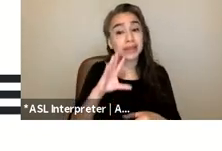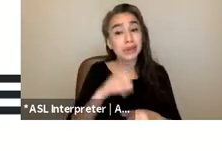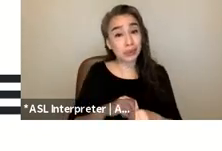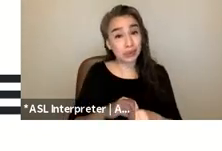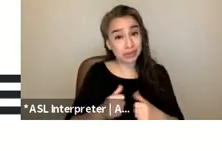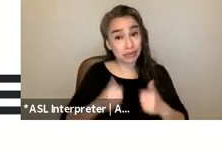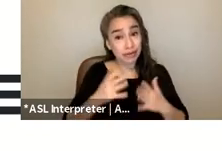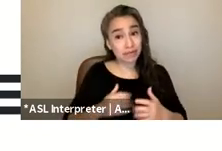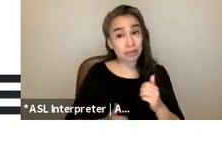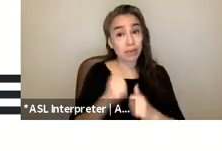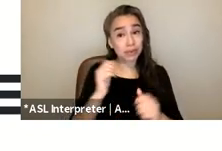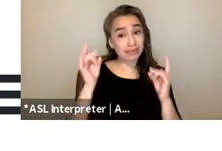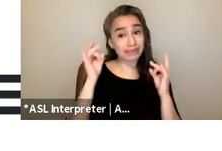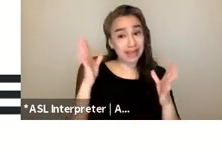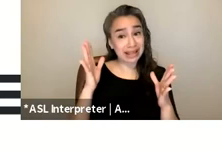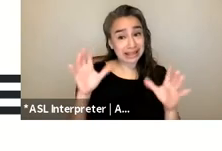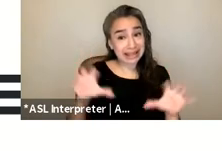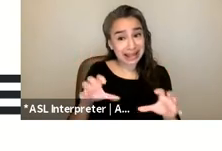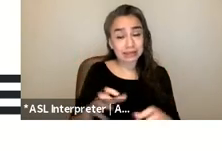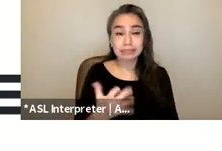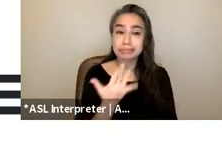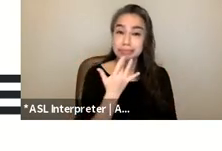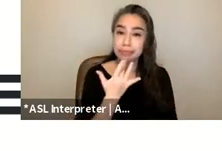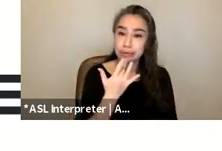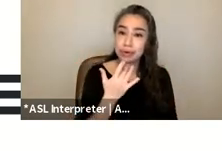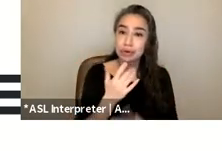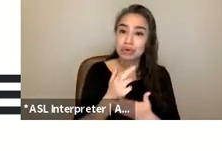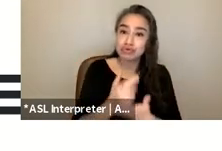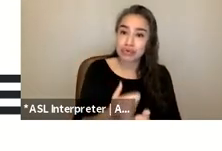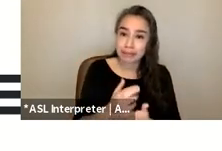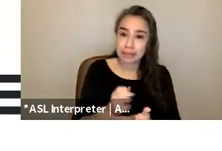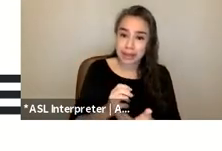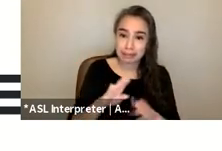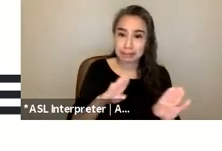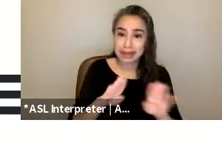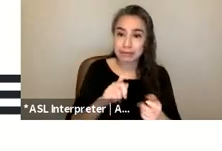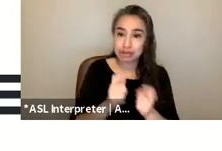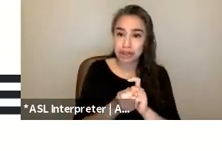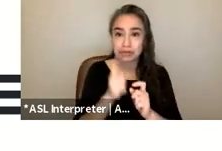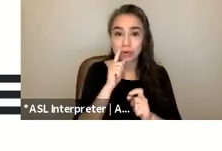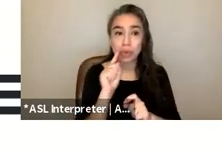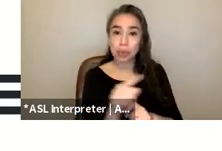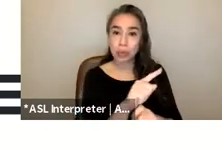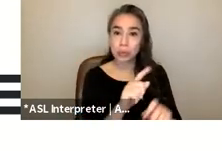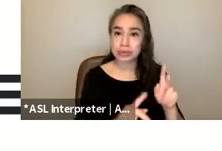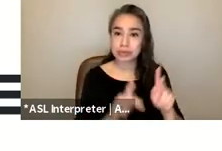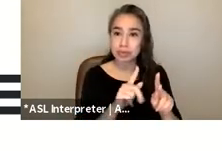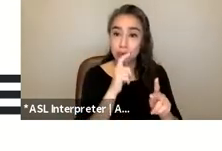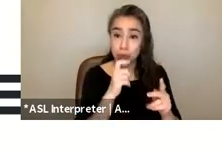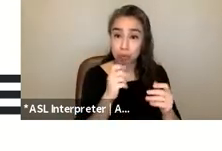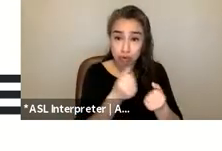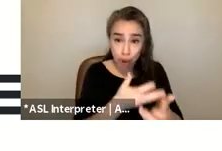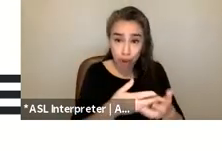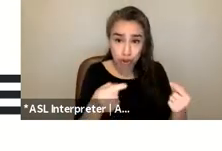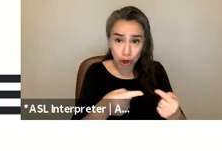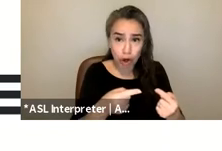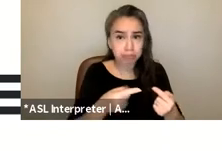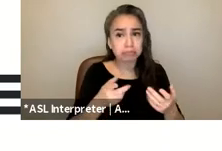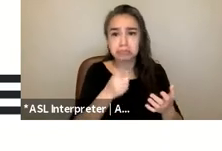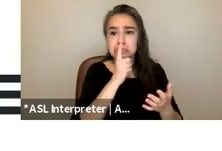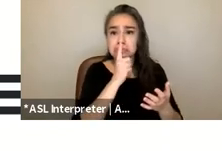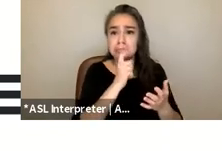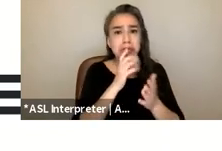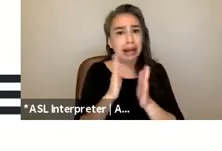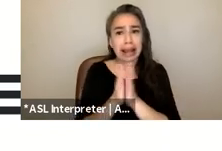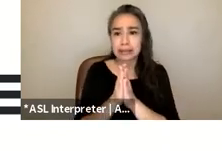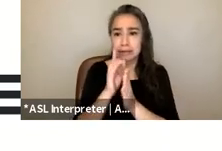actually wanted rehabilitation and behavior change for the people who caused harm and not jail um you